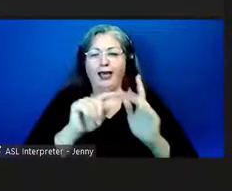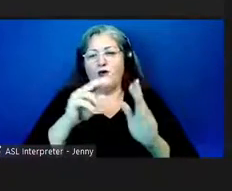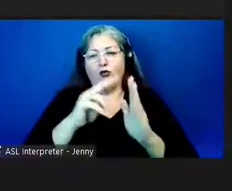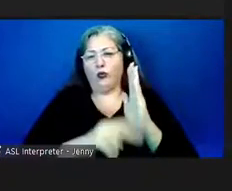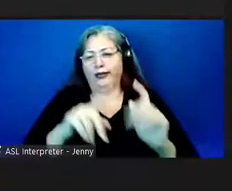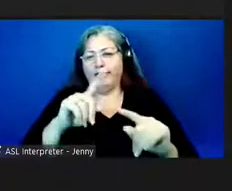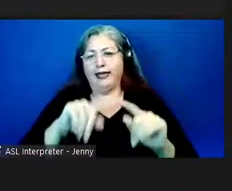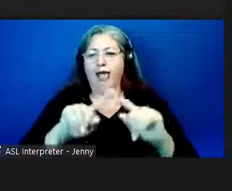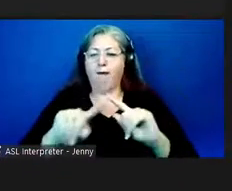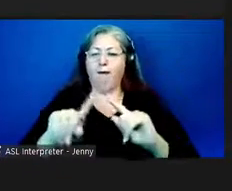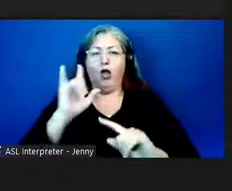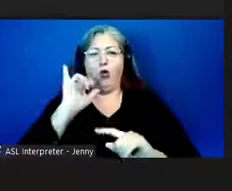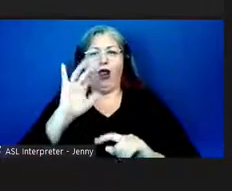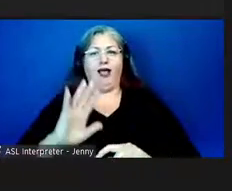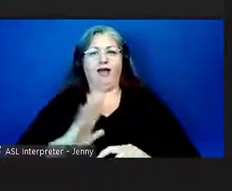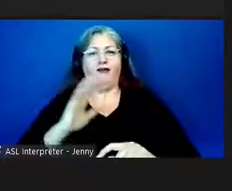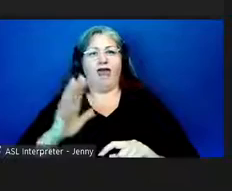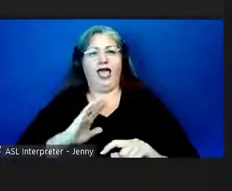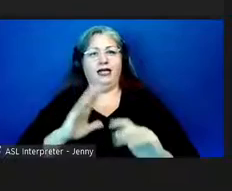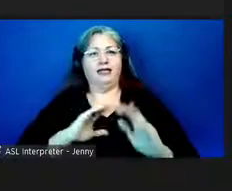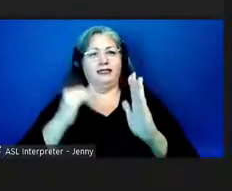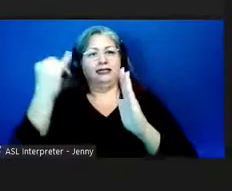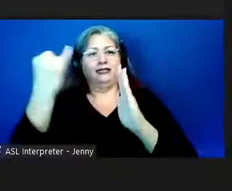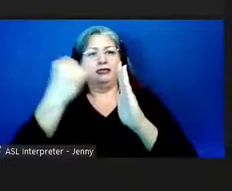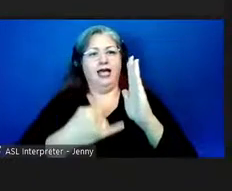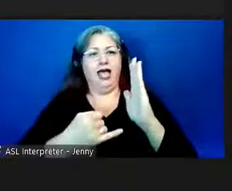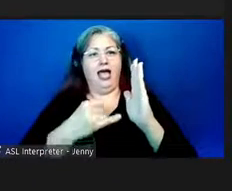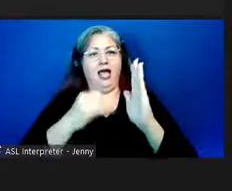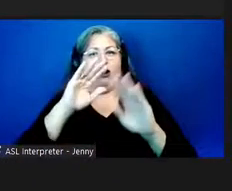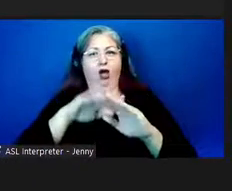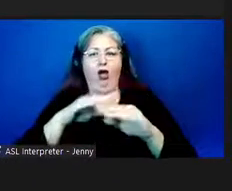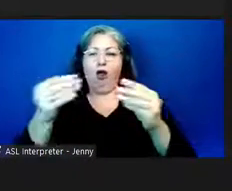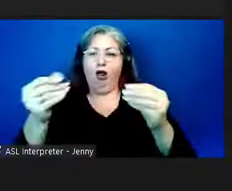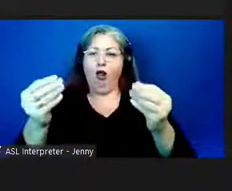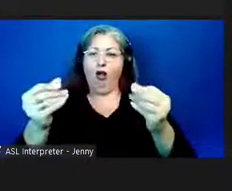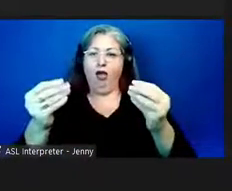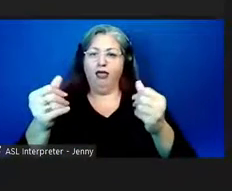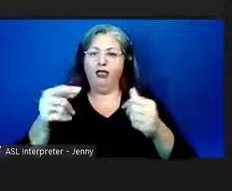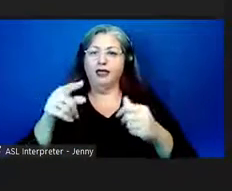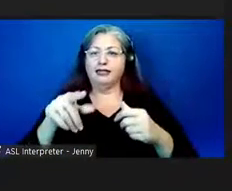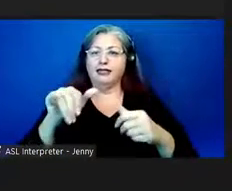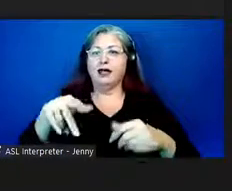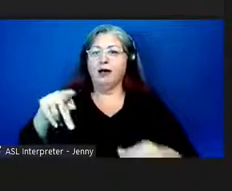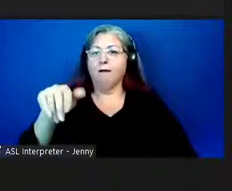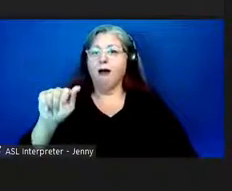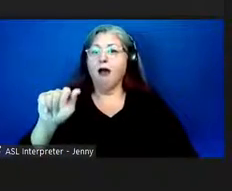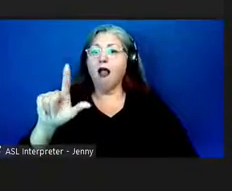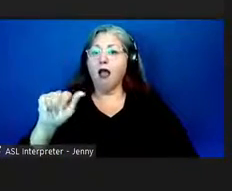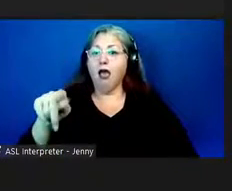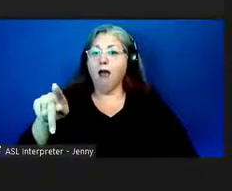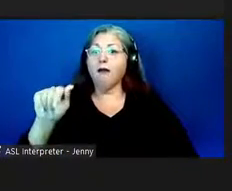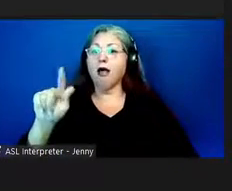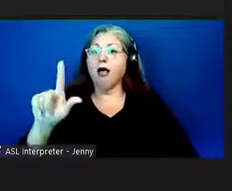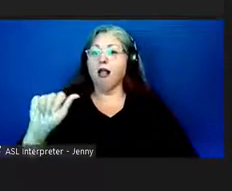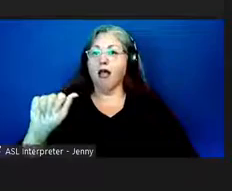fancy designs on on a bar cloth and this is pala pala